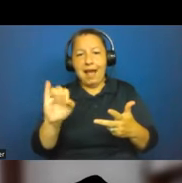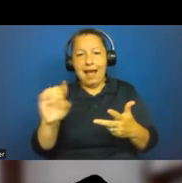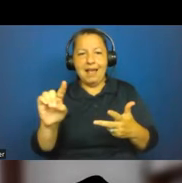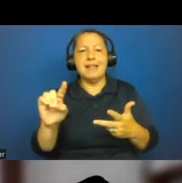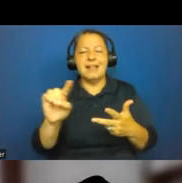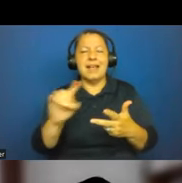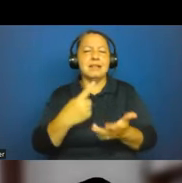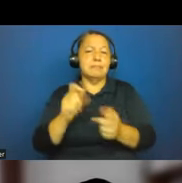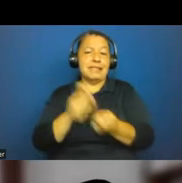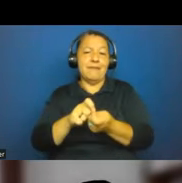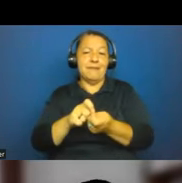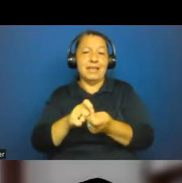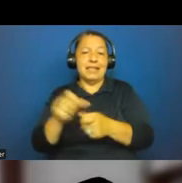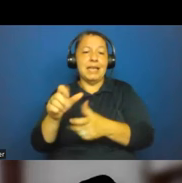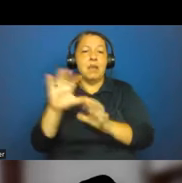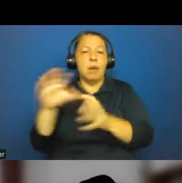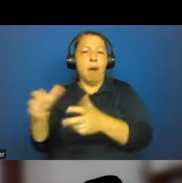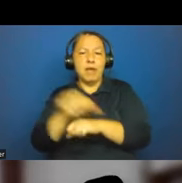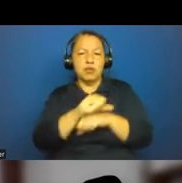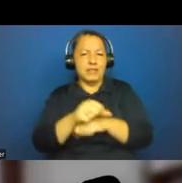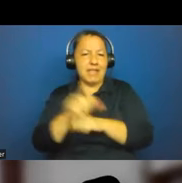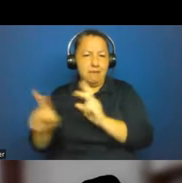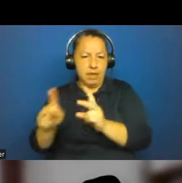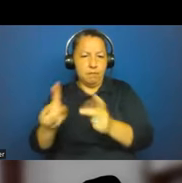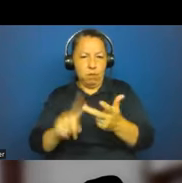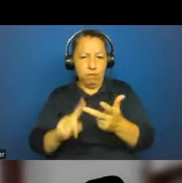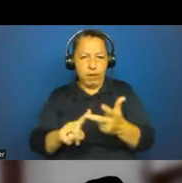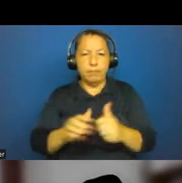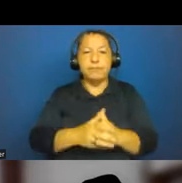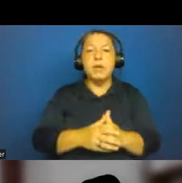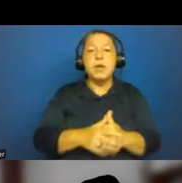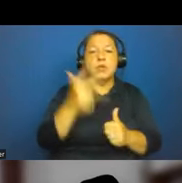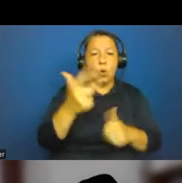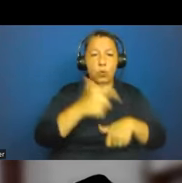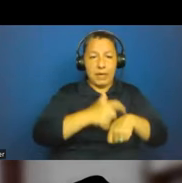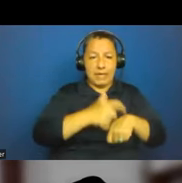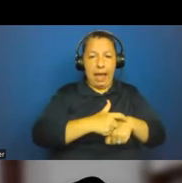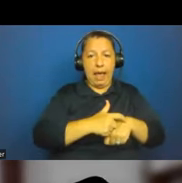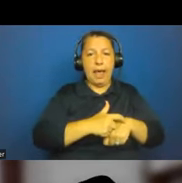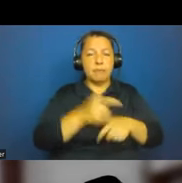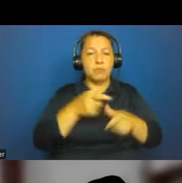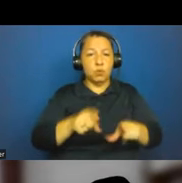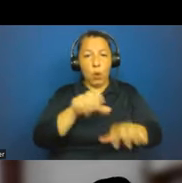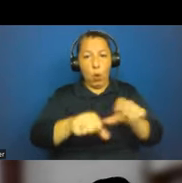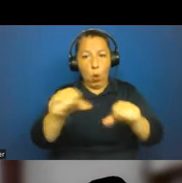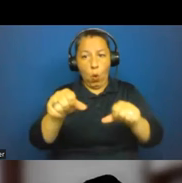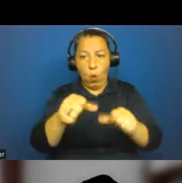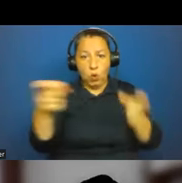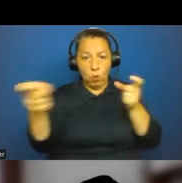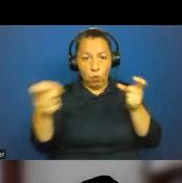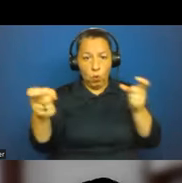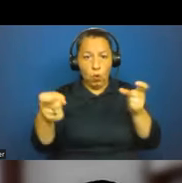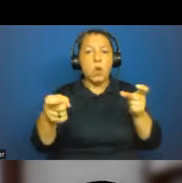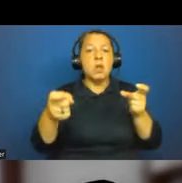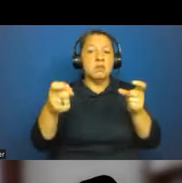Mauritius went through three periods of colonial rule, the Dutch, followed by the French and the British. Under the Dutch,